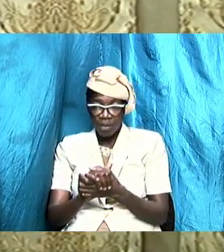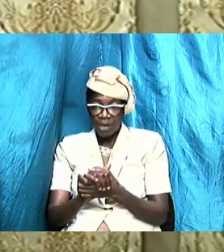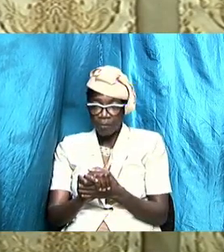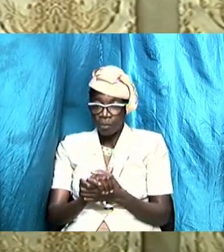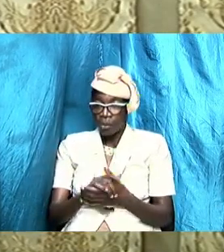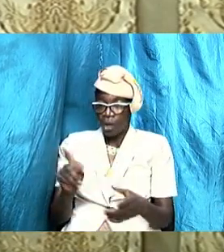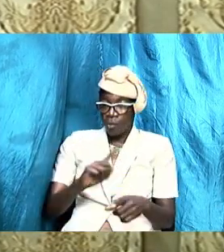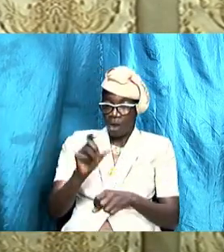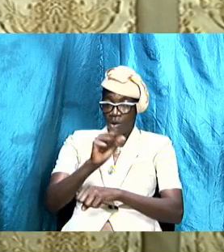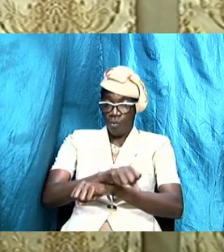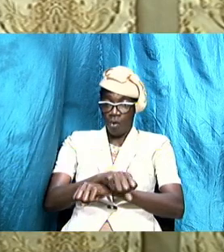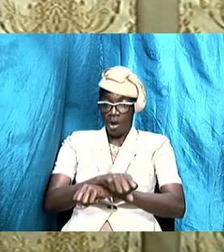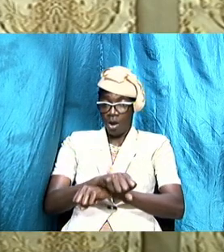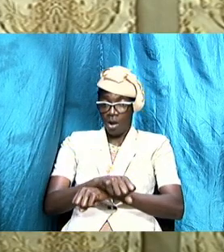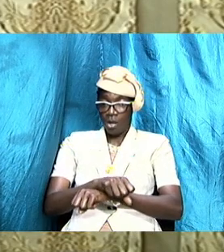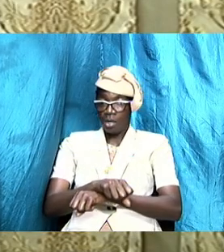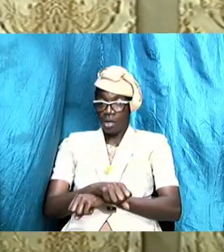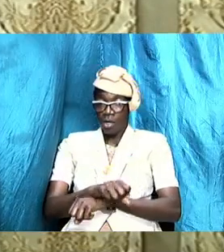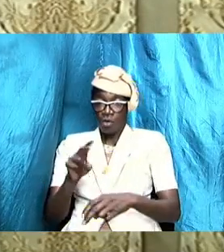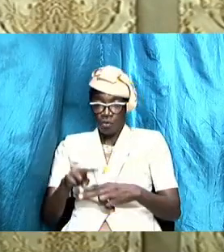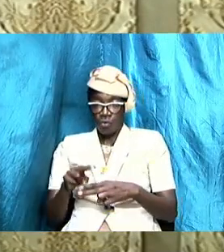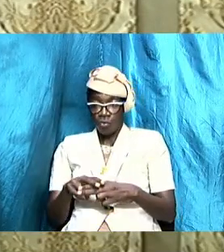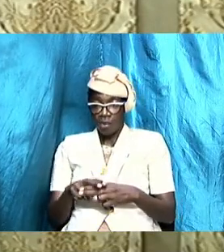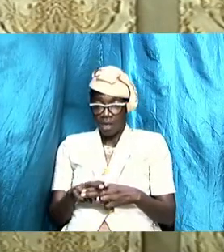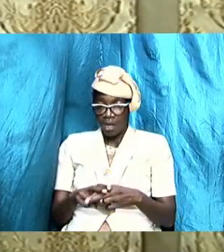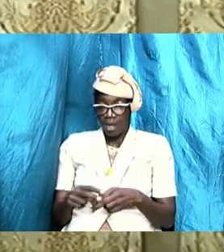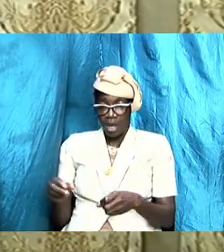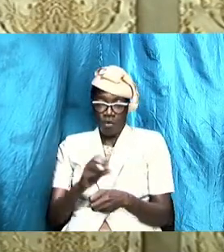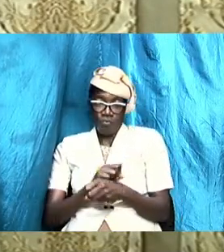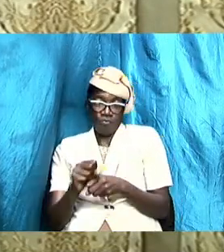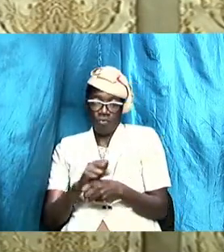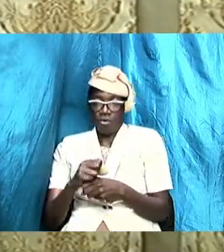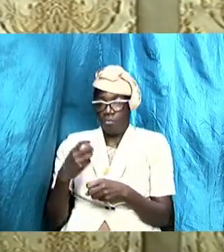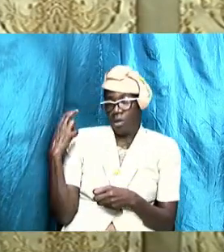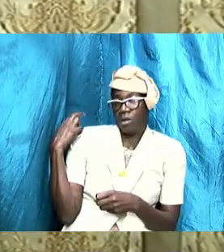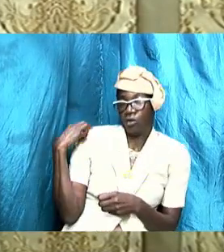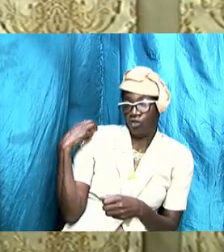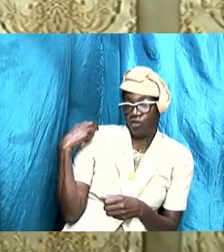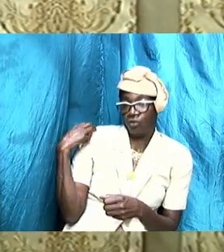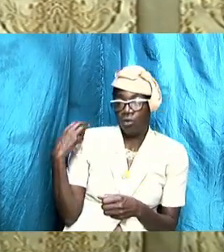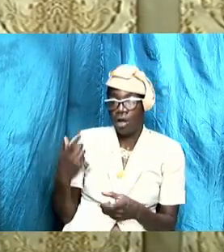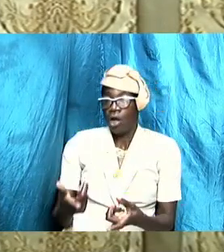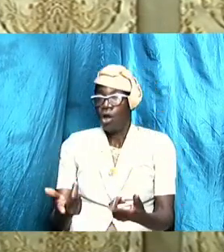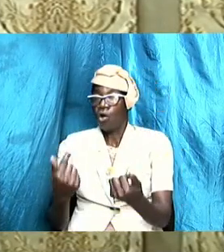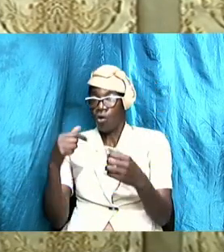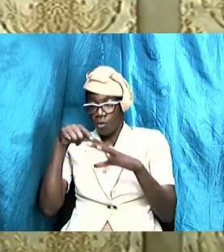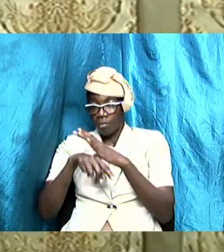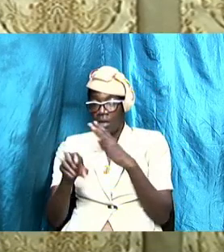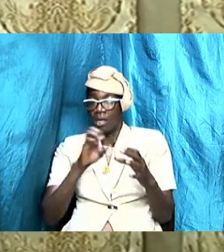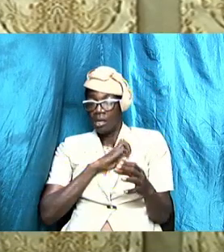we have and based on who you rub shoulders let know come back into our Christianity